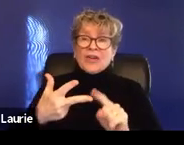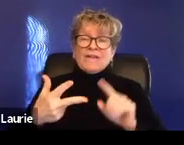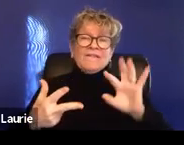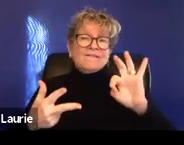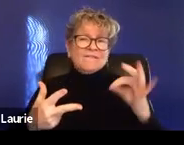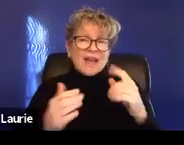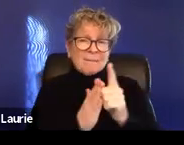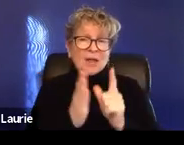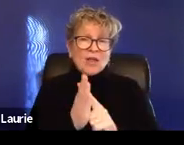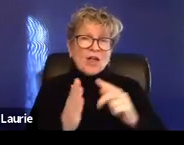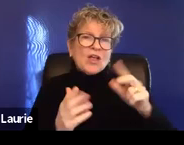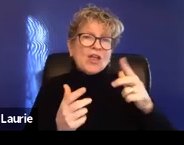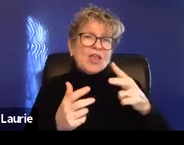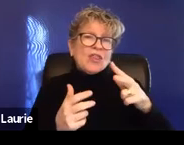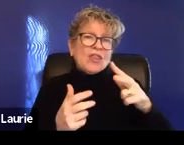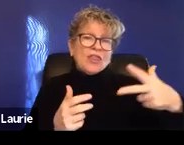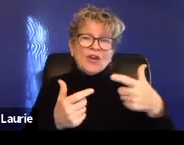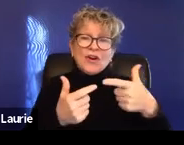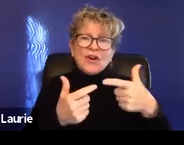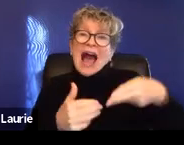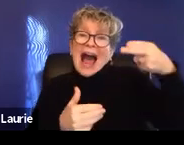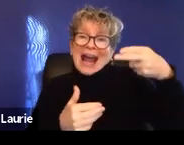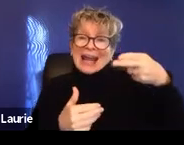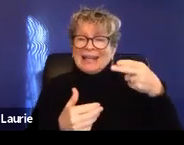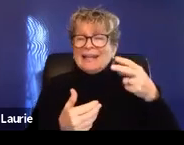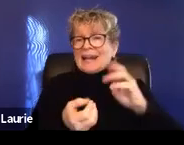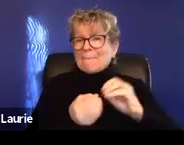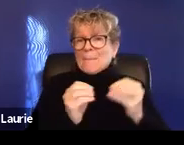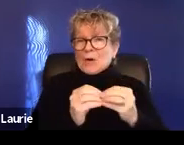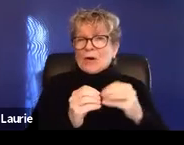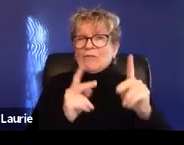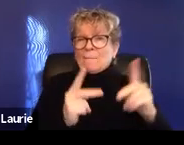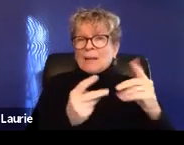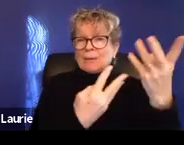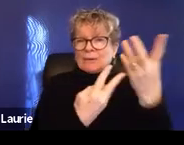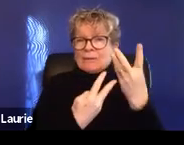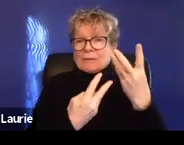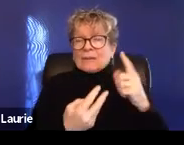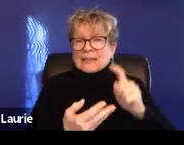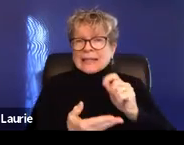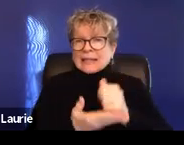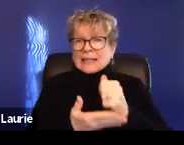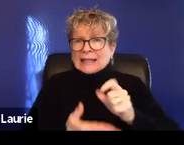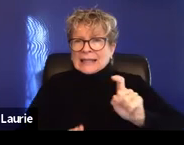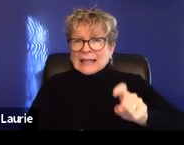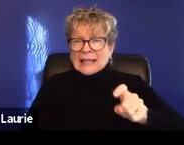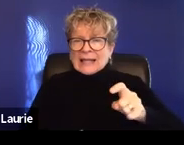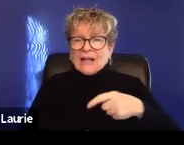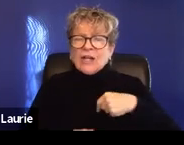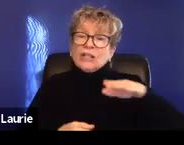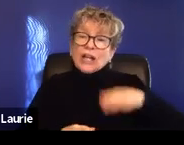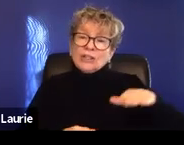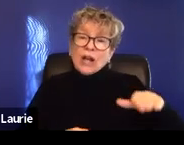third highest area that we see a lot of needs, especially, um, because in child sexual abuse